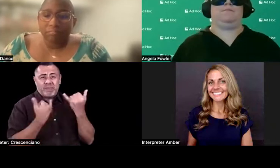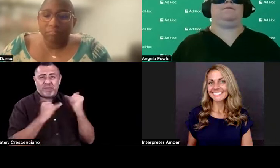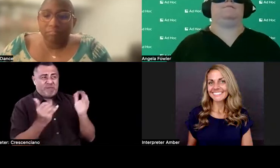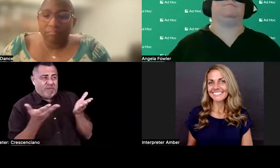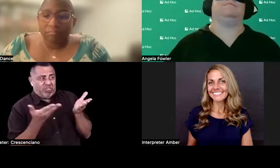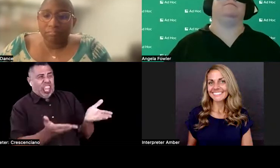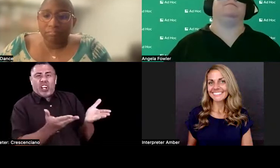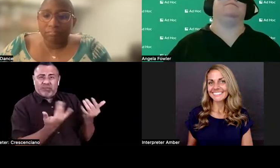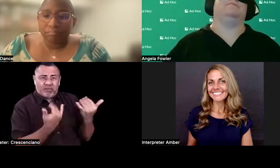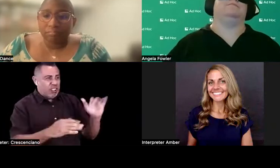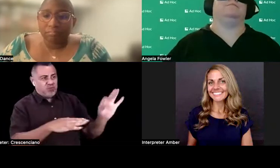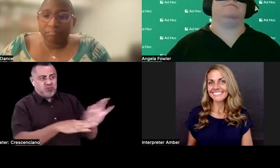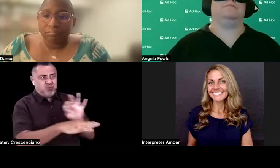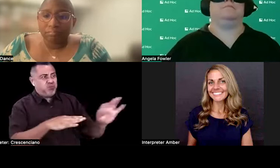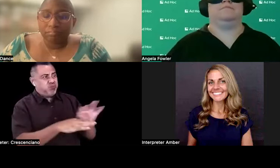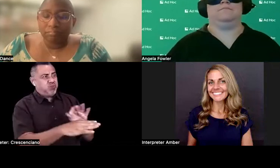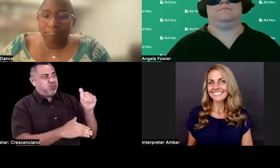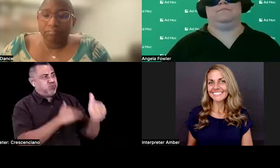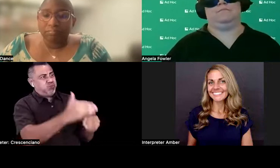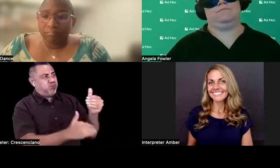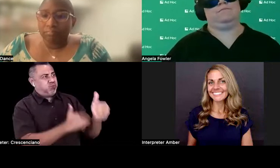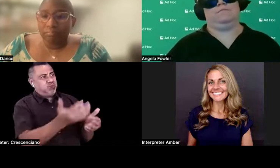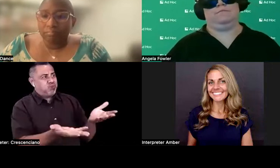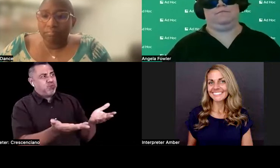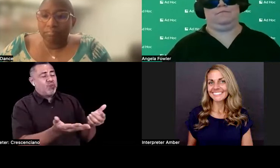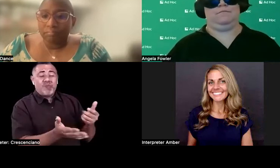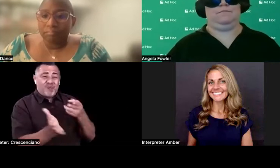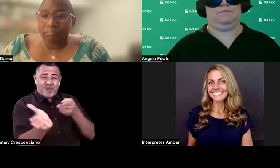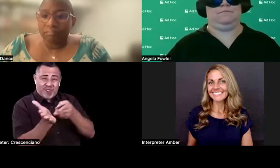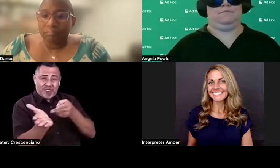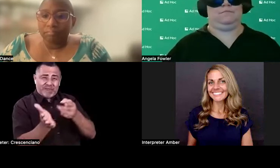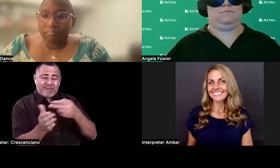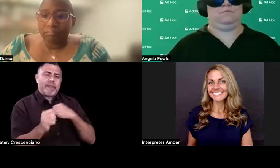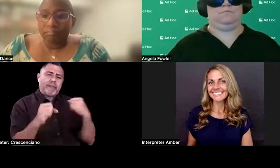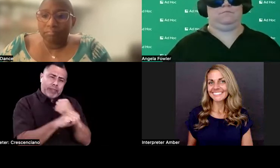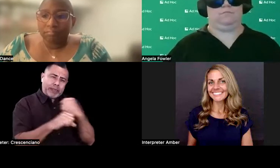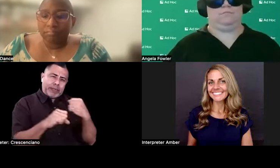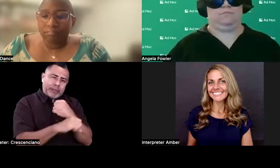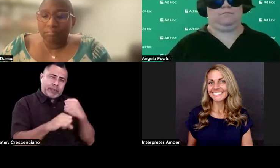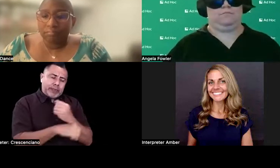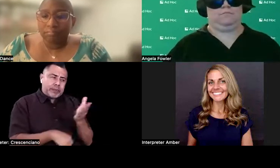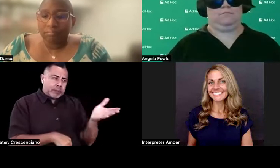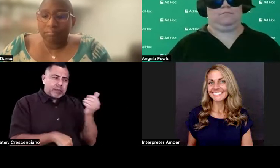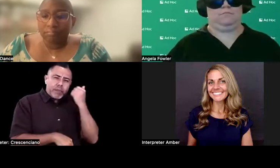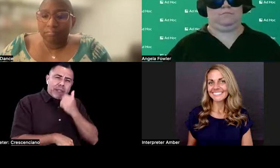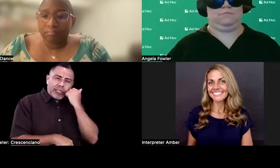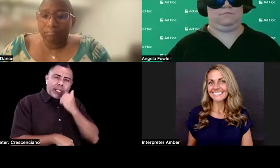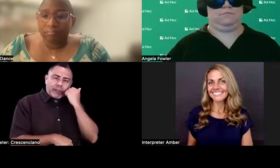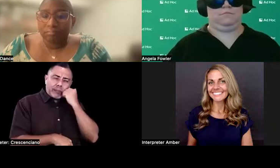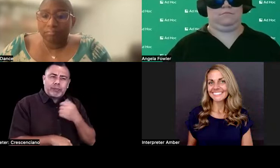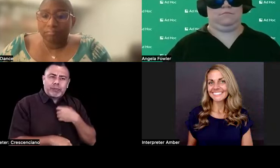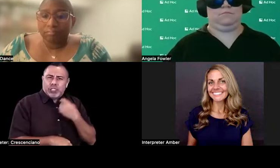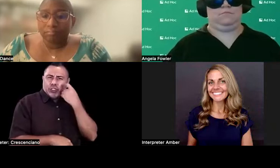honest, I'm still working on combating every day. Um, I was just giving a, um, a speaking engagement at a disability